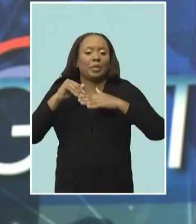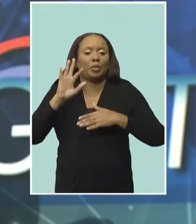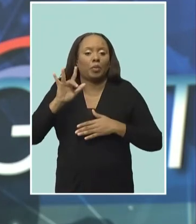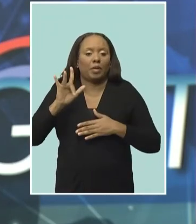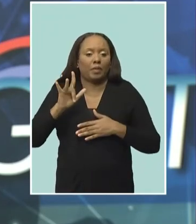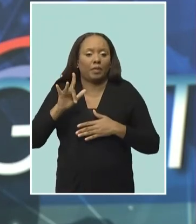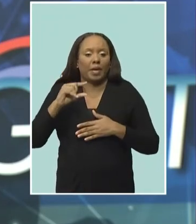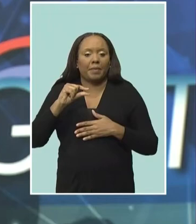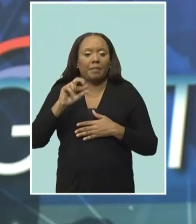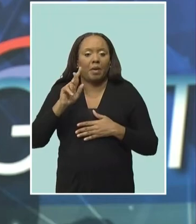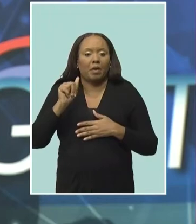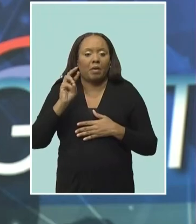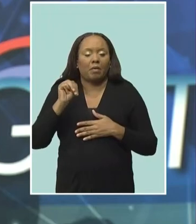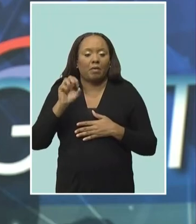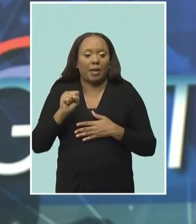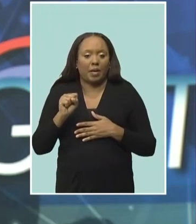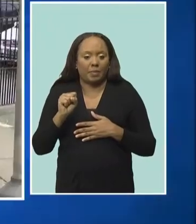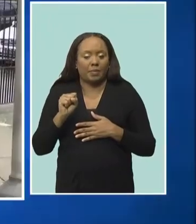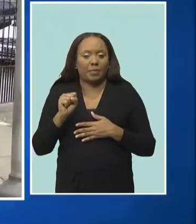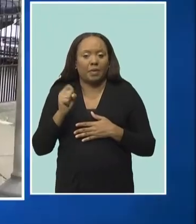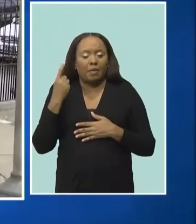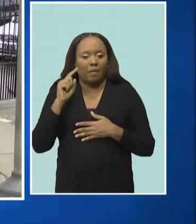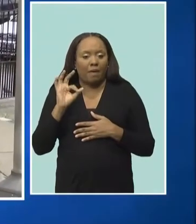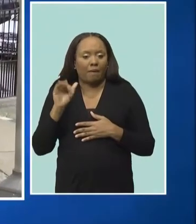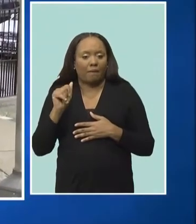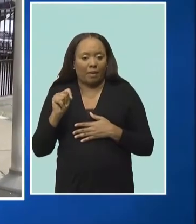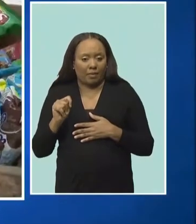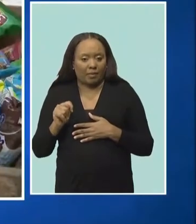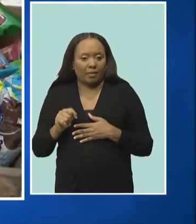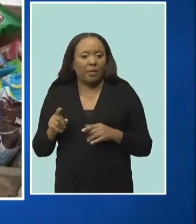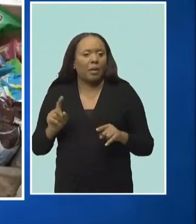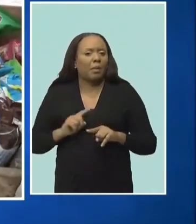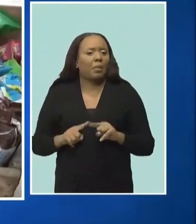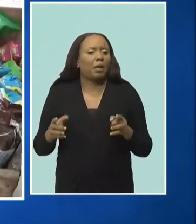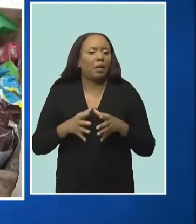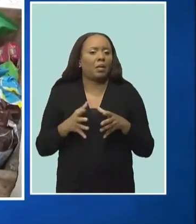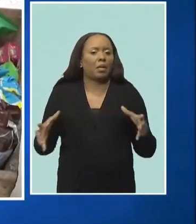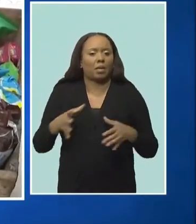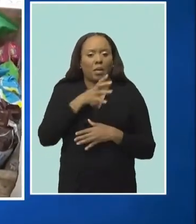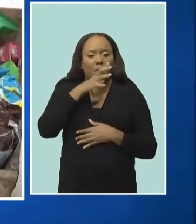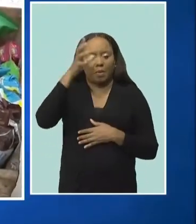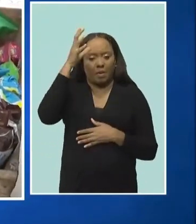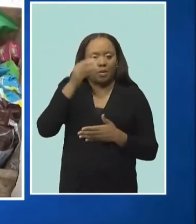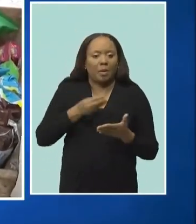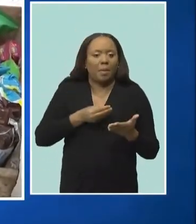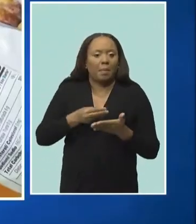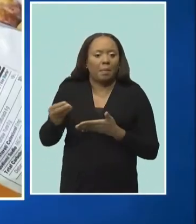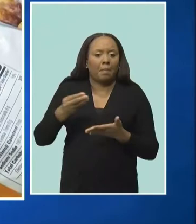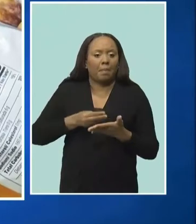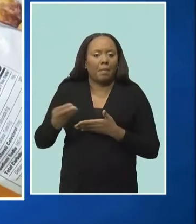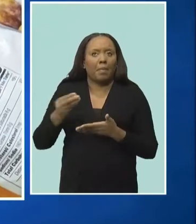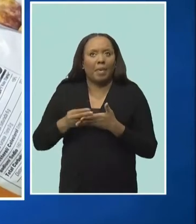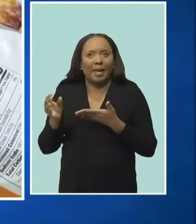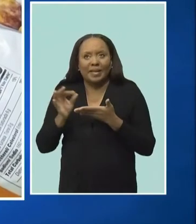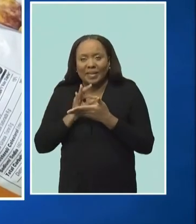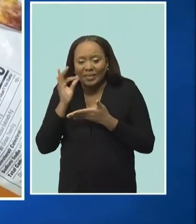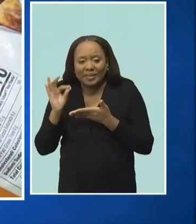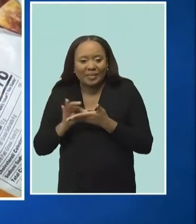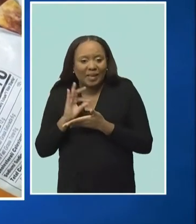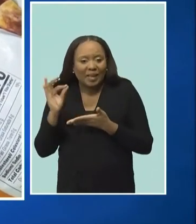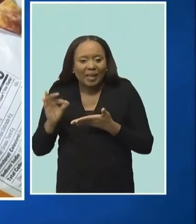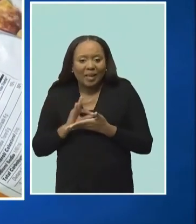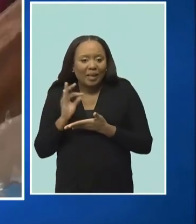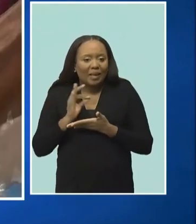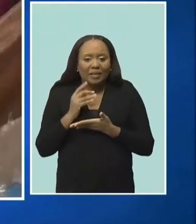sugars for beverages. However, several parents were observed purchasing snacks no longer considered acceptable from